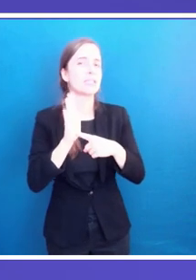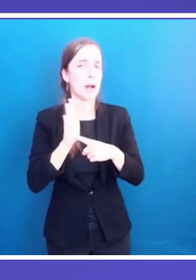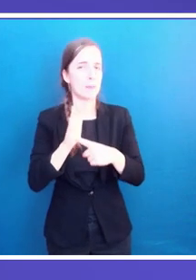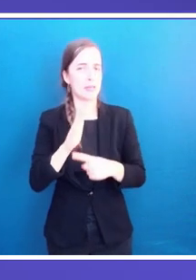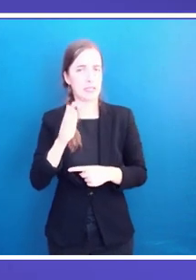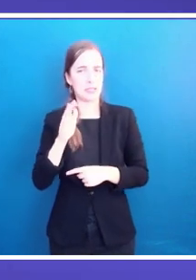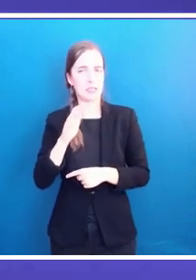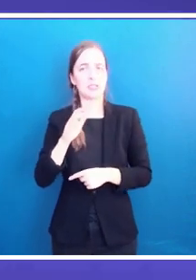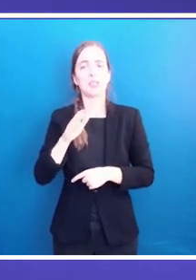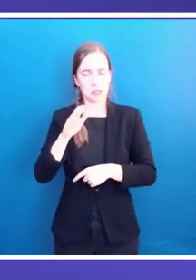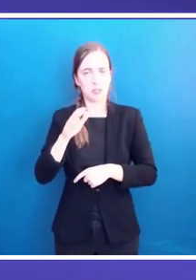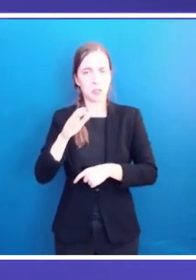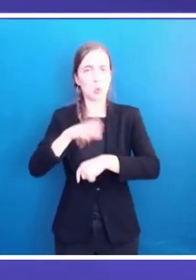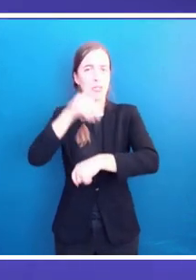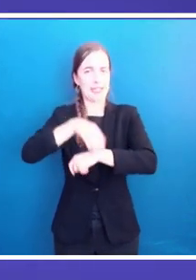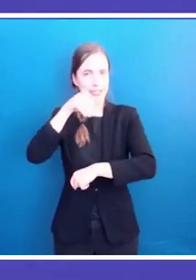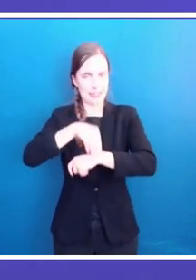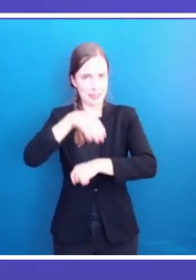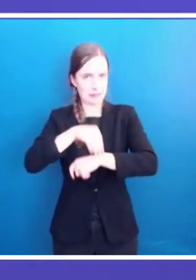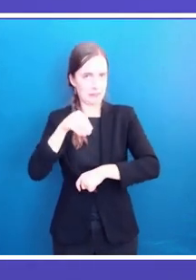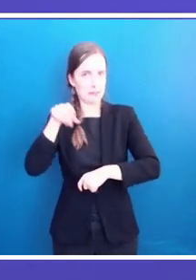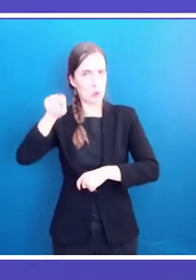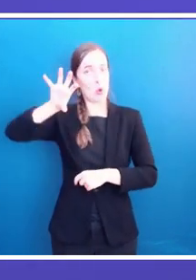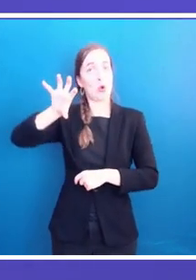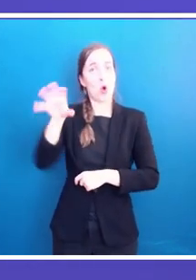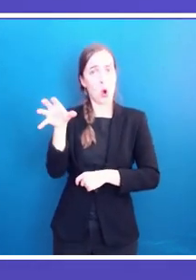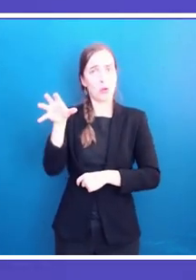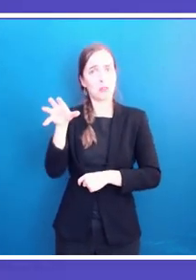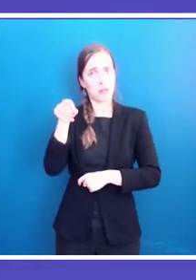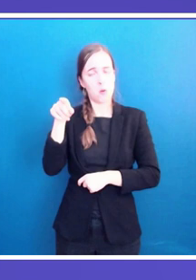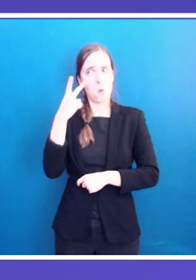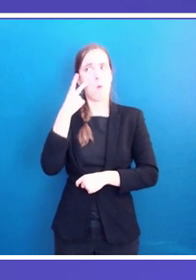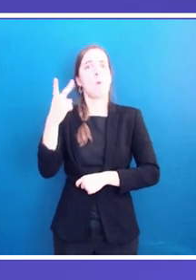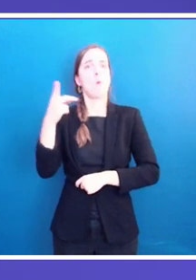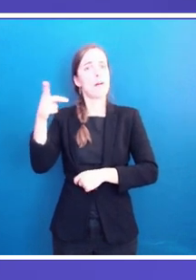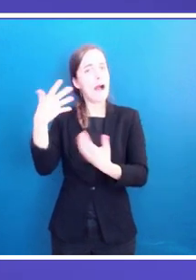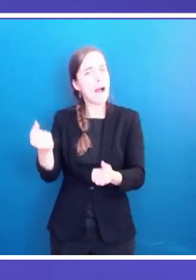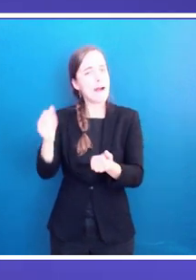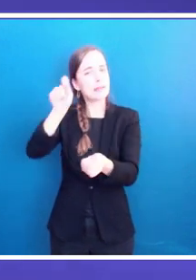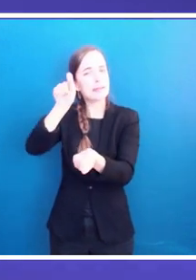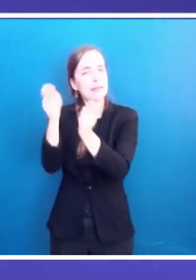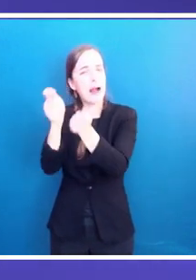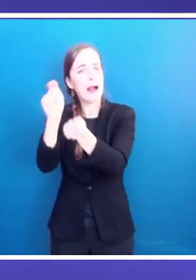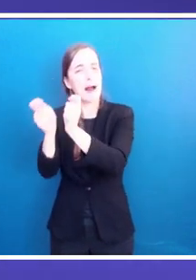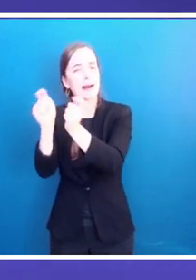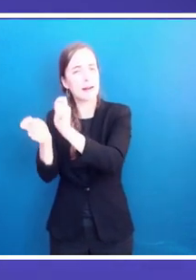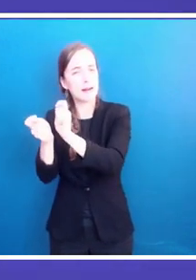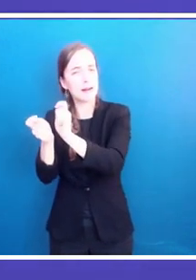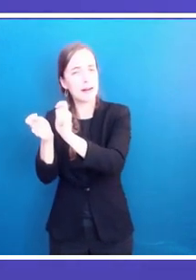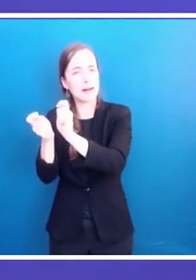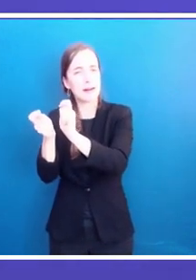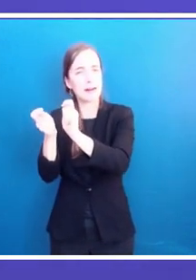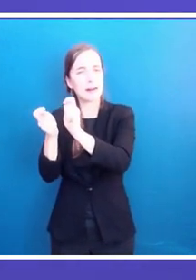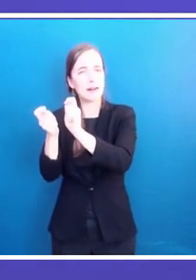Maya and Lou said once, stepping onto a brand new path is difficult, but no more difficult than